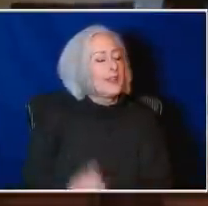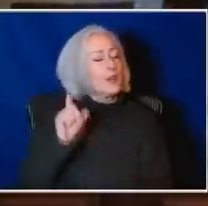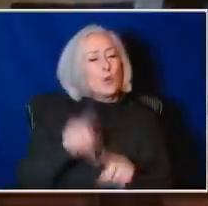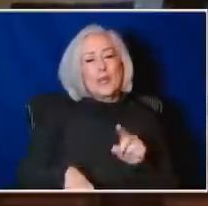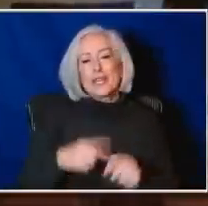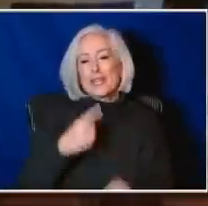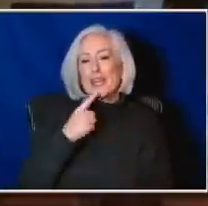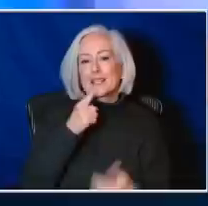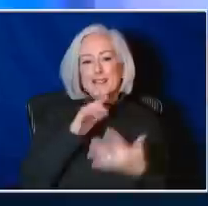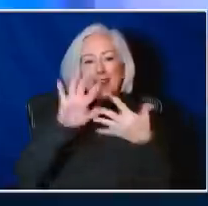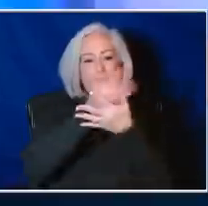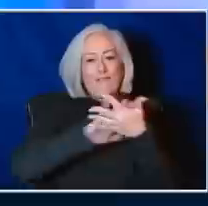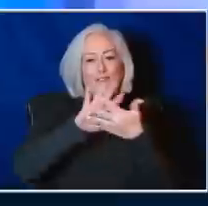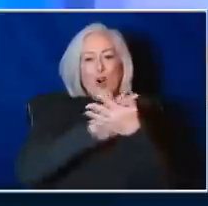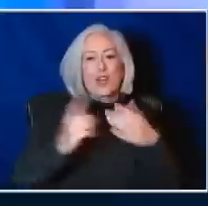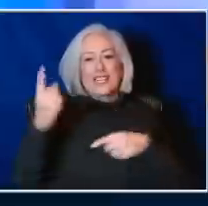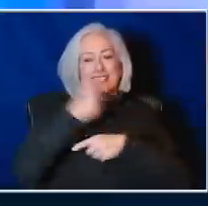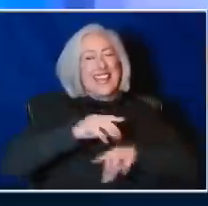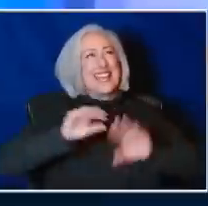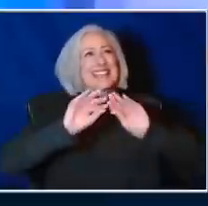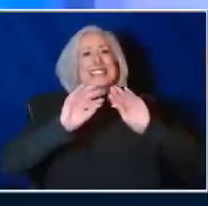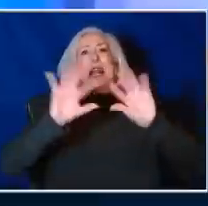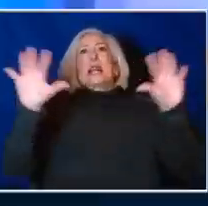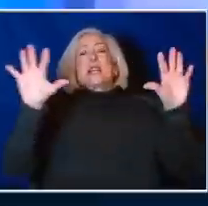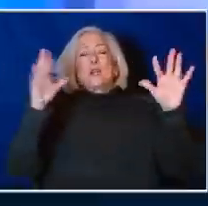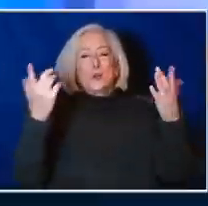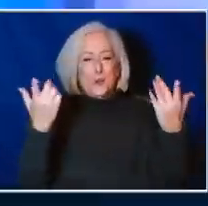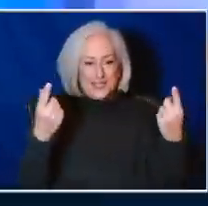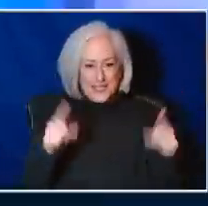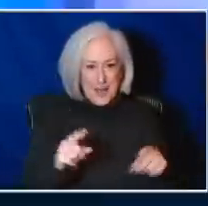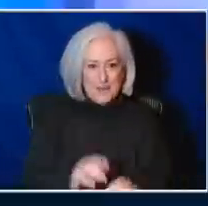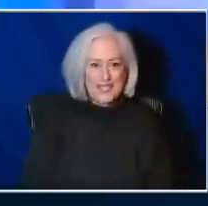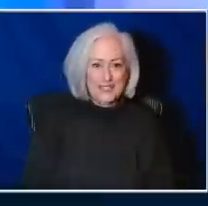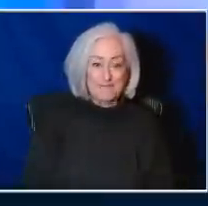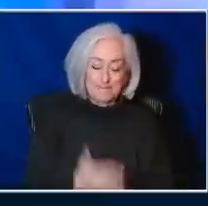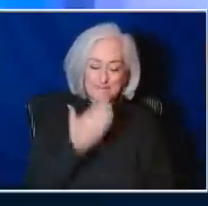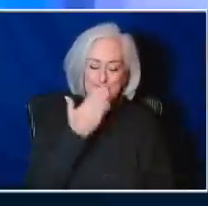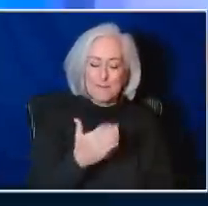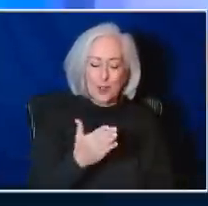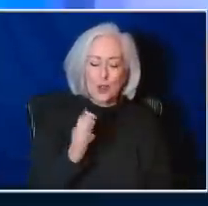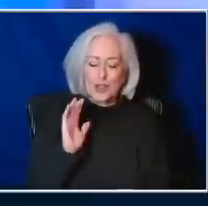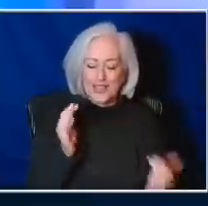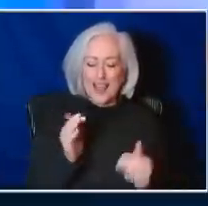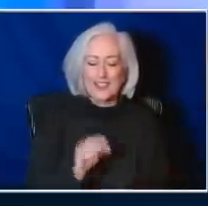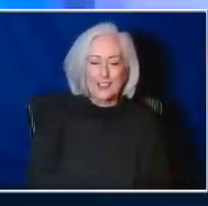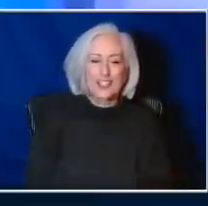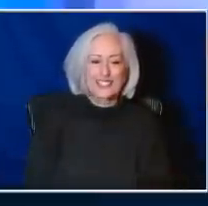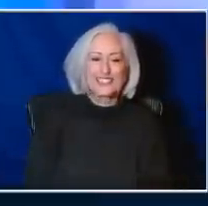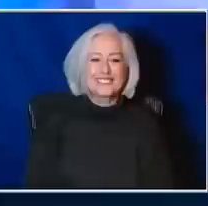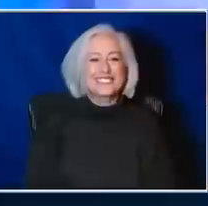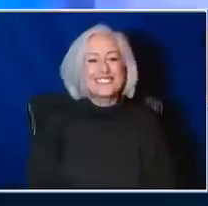foggy day. It's clear as day what's happening here. Good analogy. Yeah. And we, we,